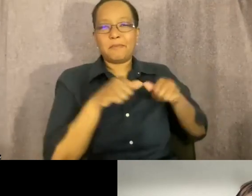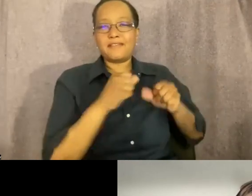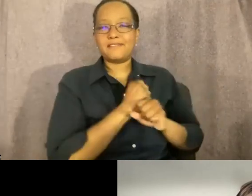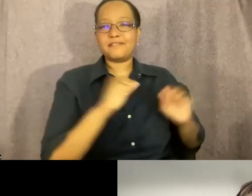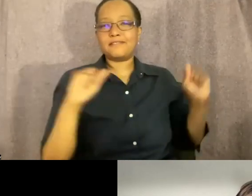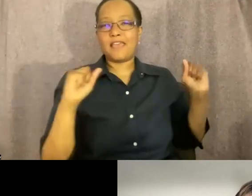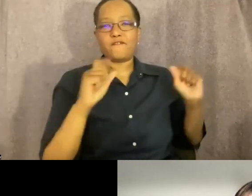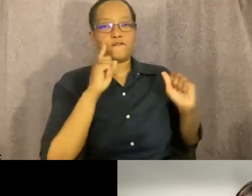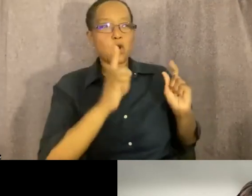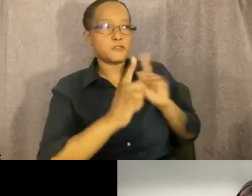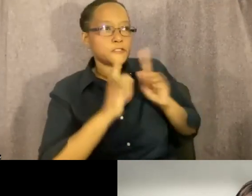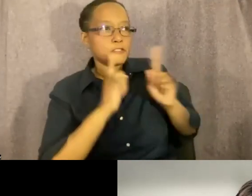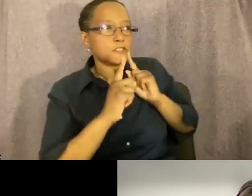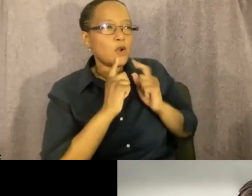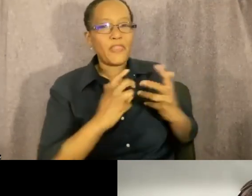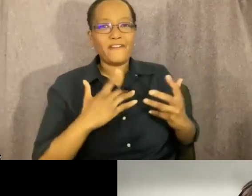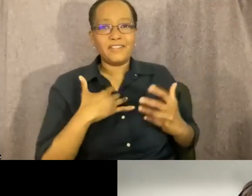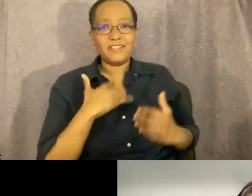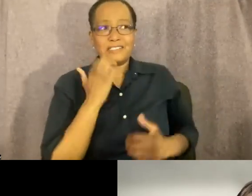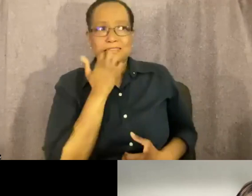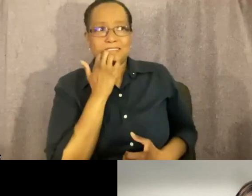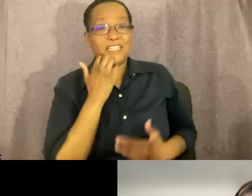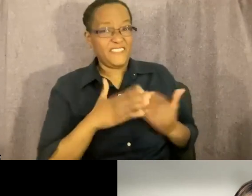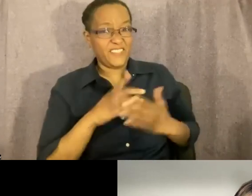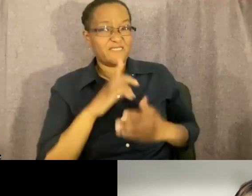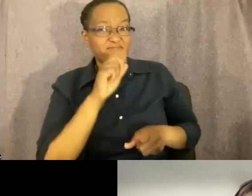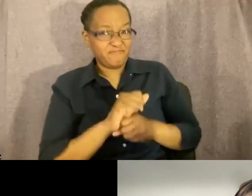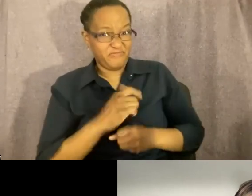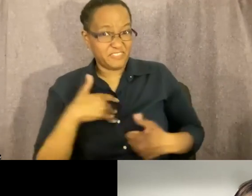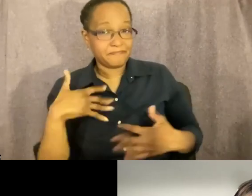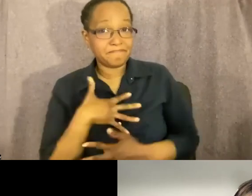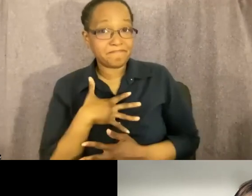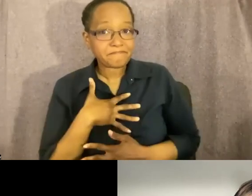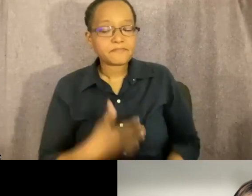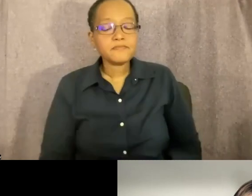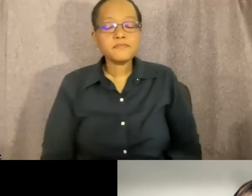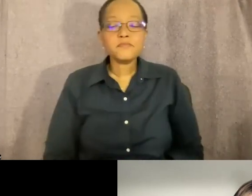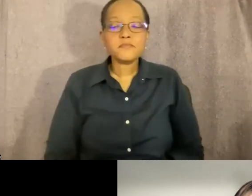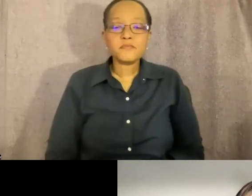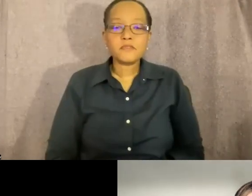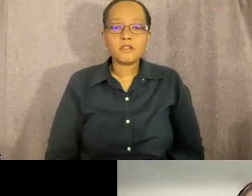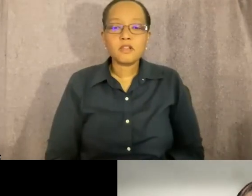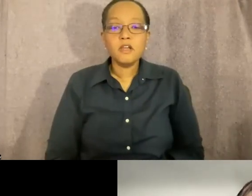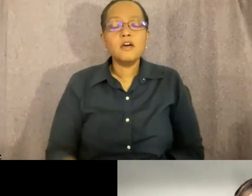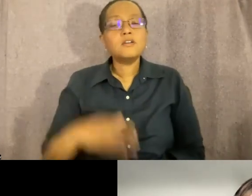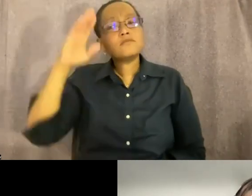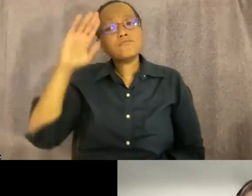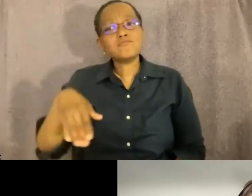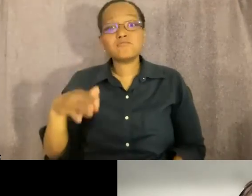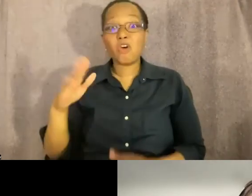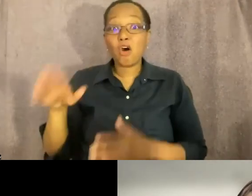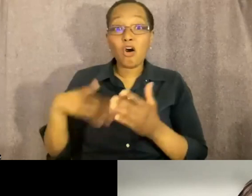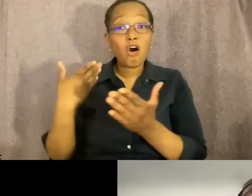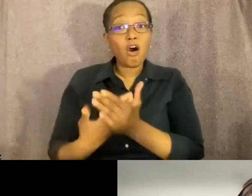like it's so scary, even though it is. And so I, I, not that everybody can, you know,